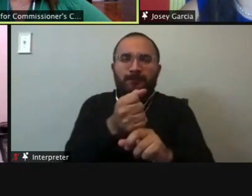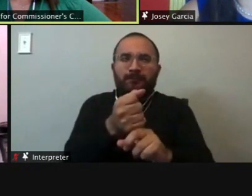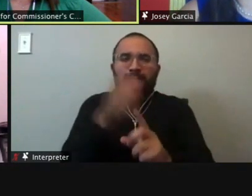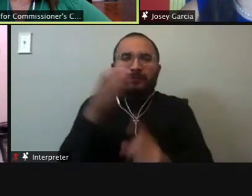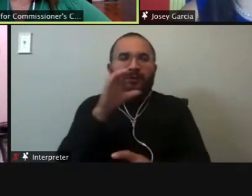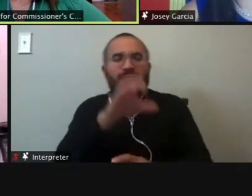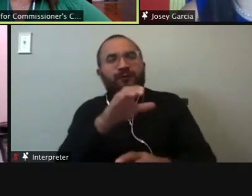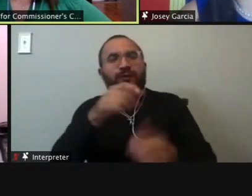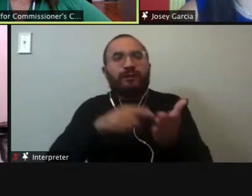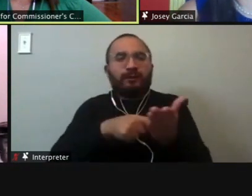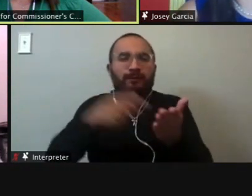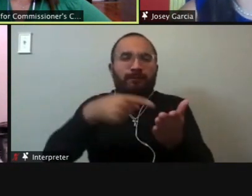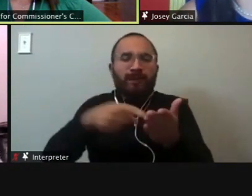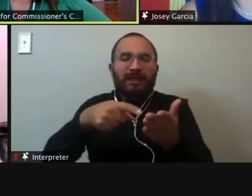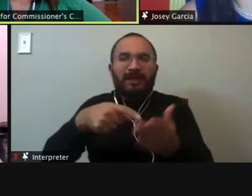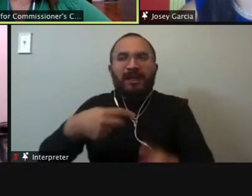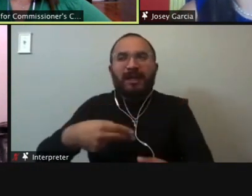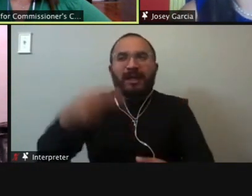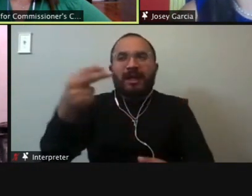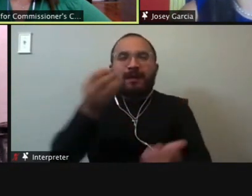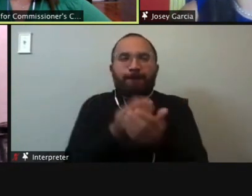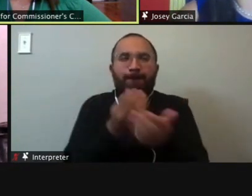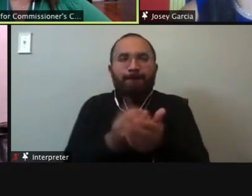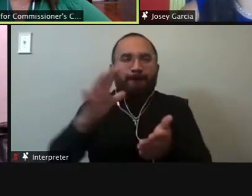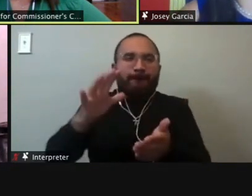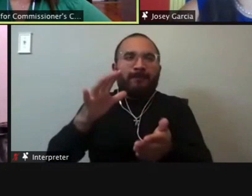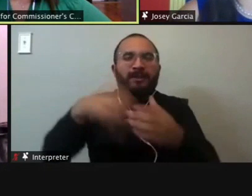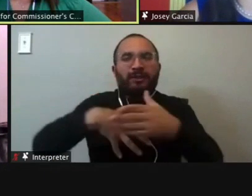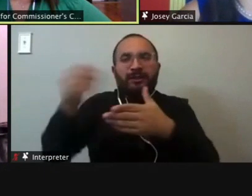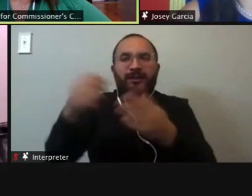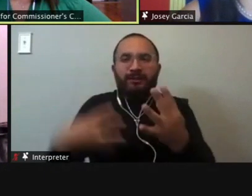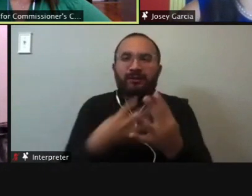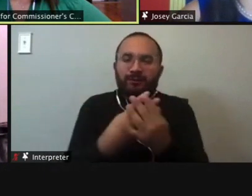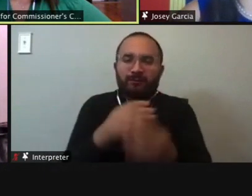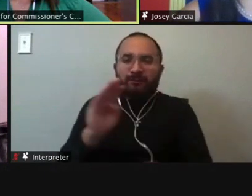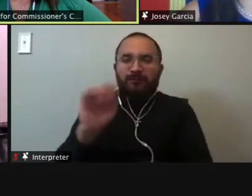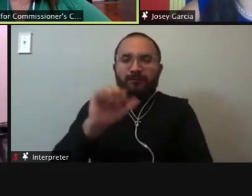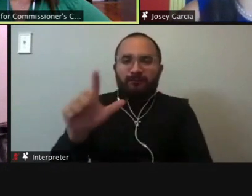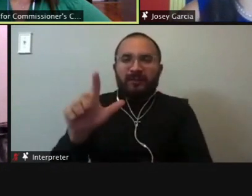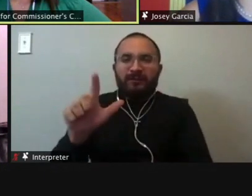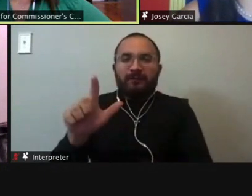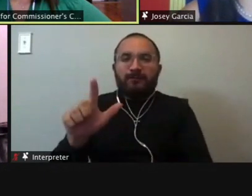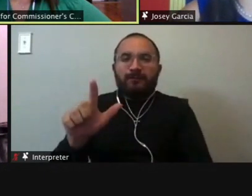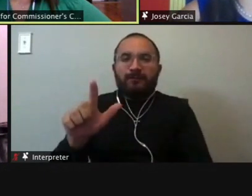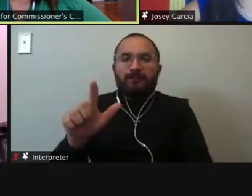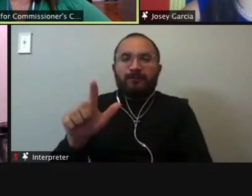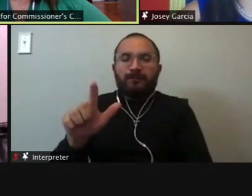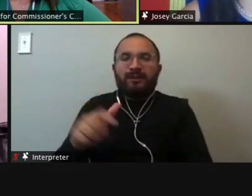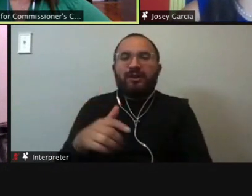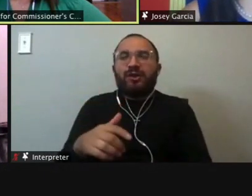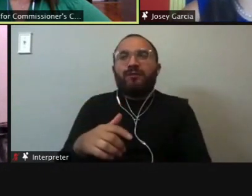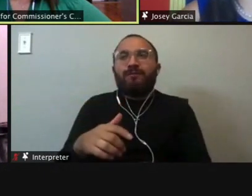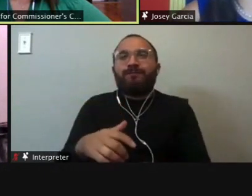high levels of bail. Now, knowing when, um, certain demographics of our, uh, county are